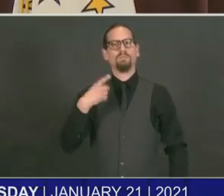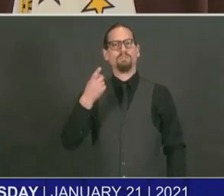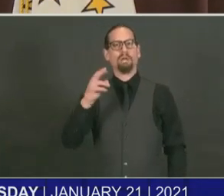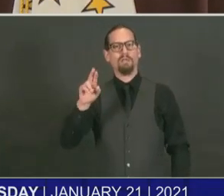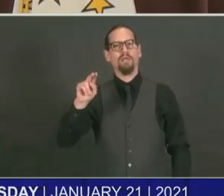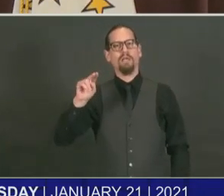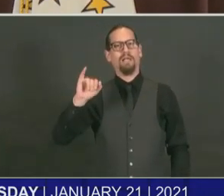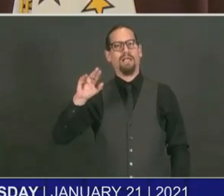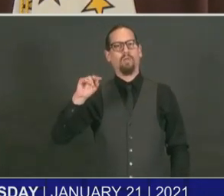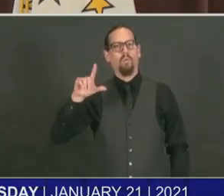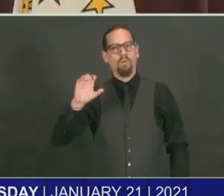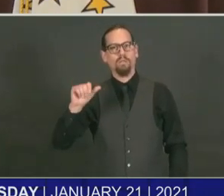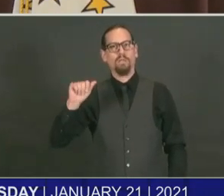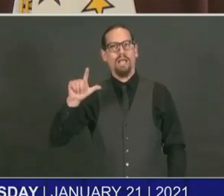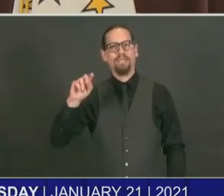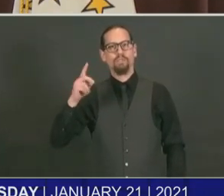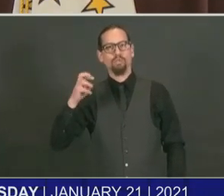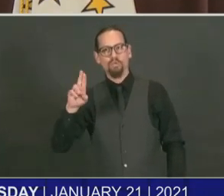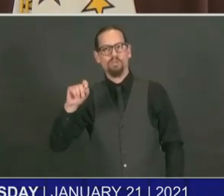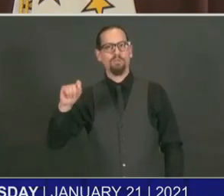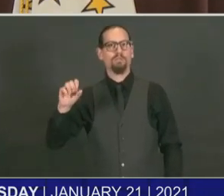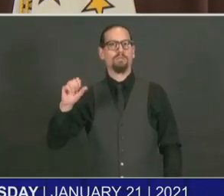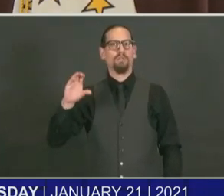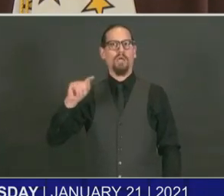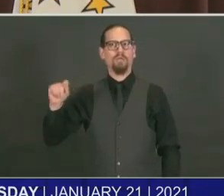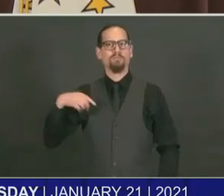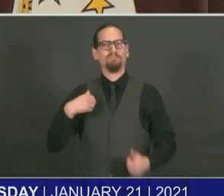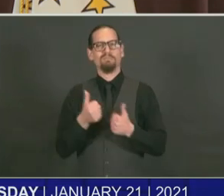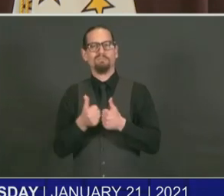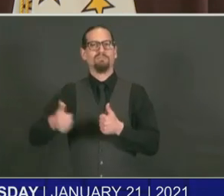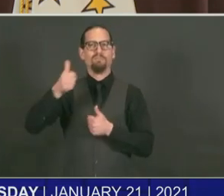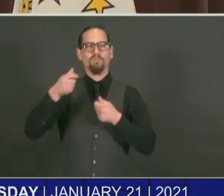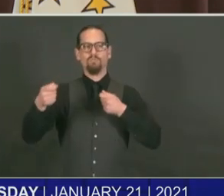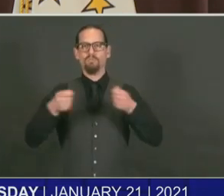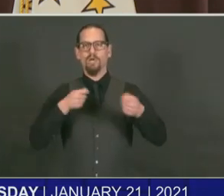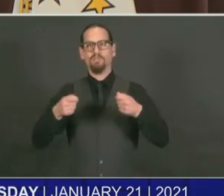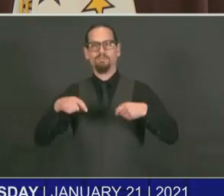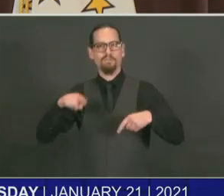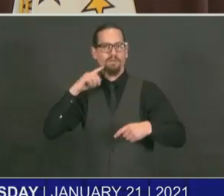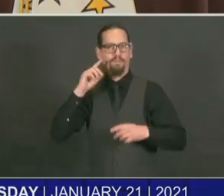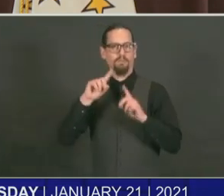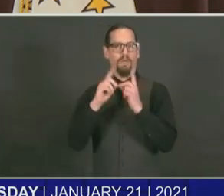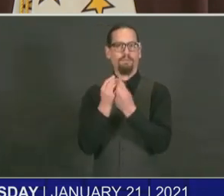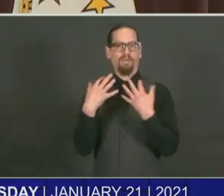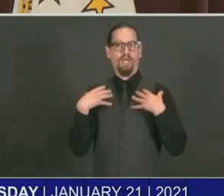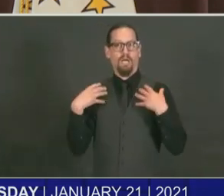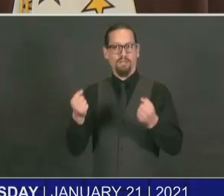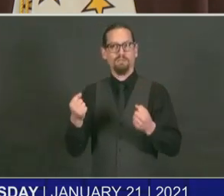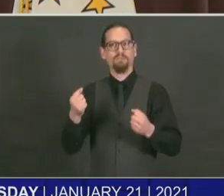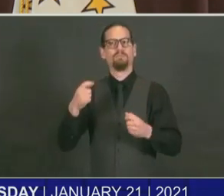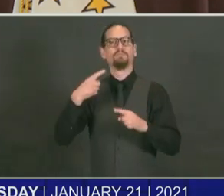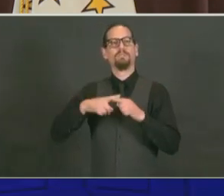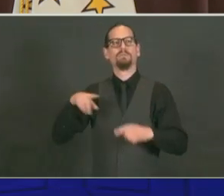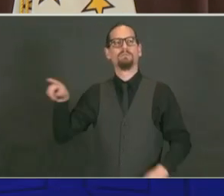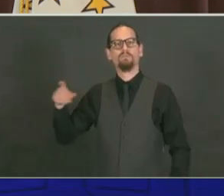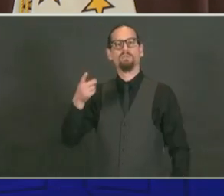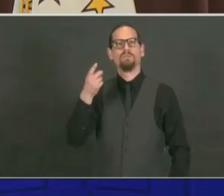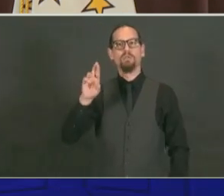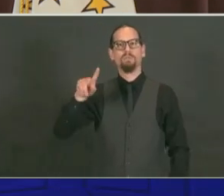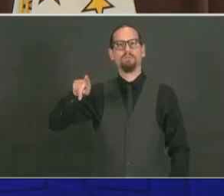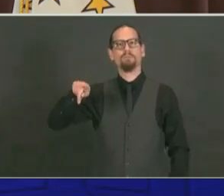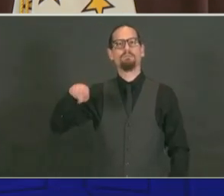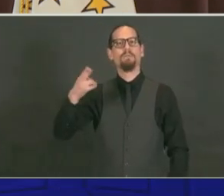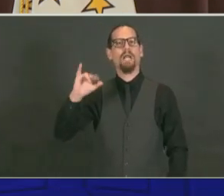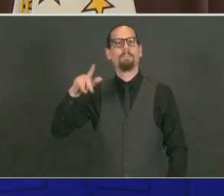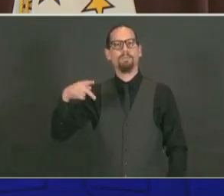of Department of Health, and Dr. Phil Chan is here, our Rhode Island Department of Health, Consultant